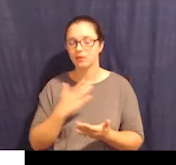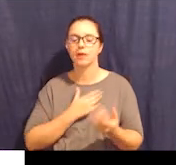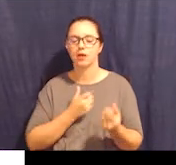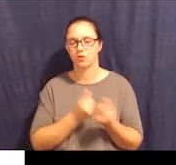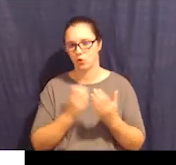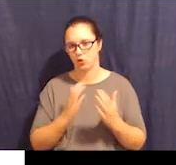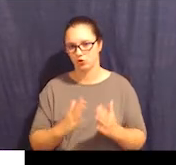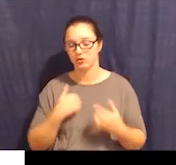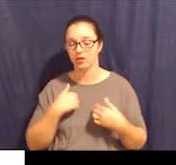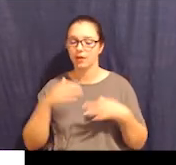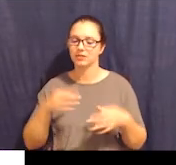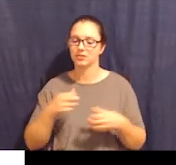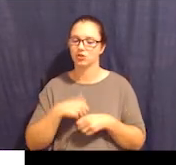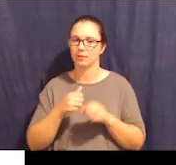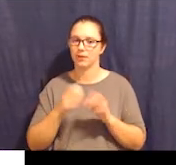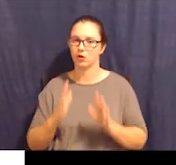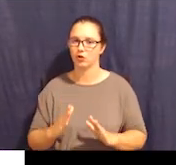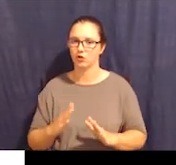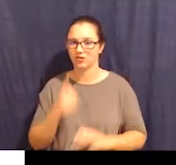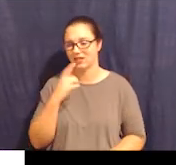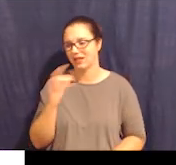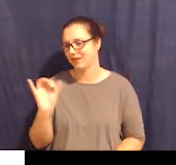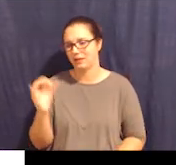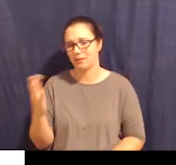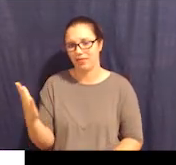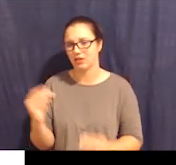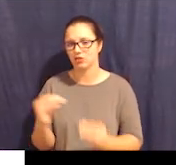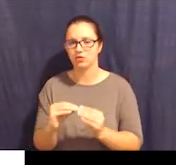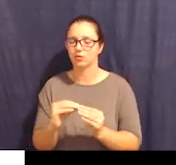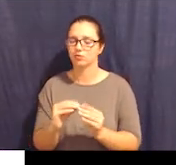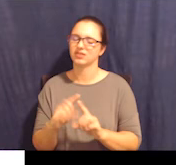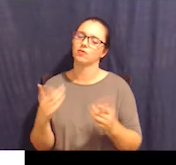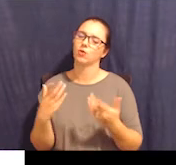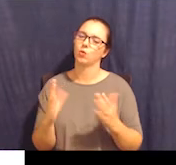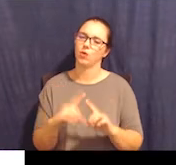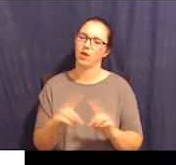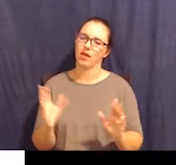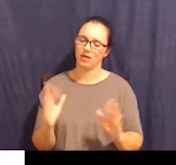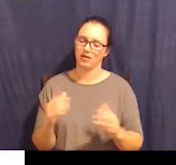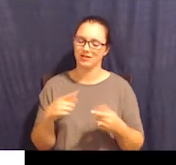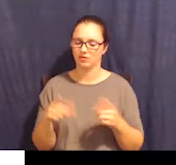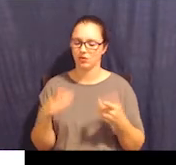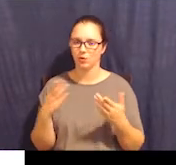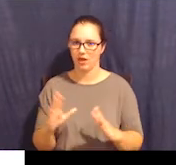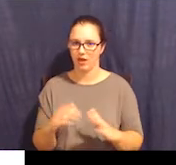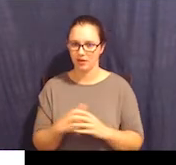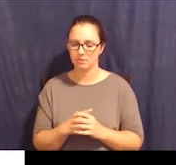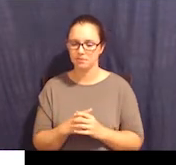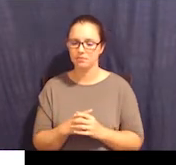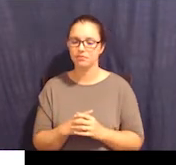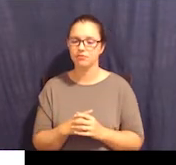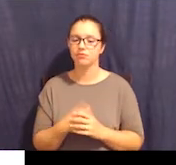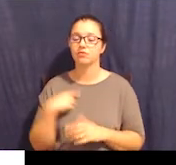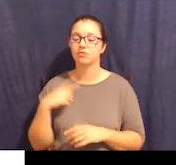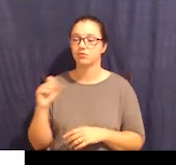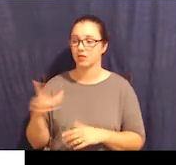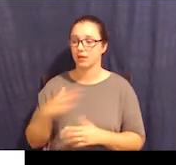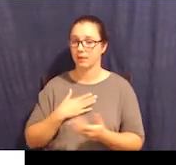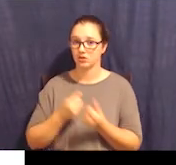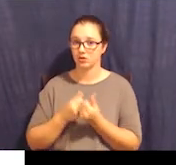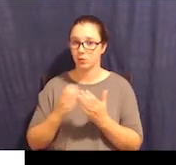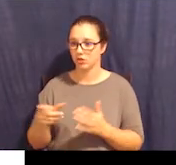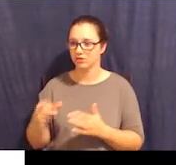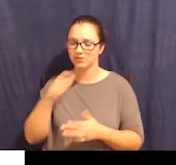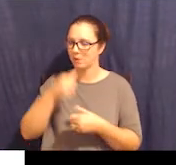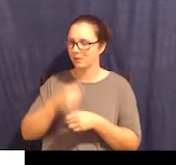a different way. And then unless I ask them to, my supporters do not make decisions for me. I need my supporters to help me